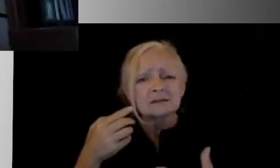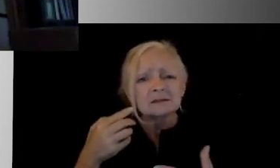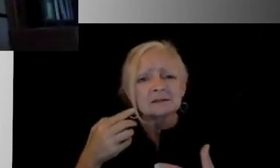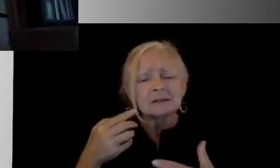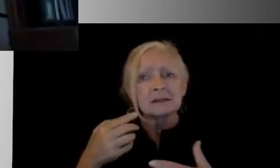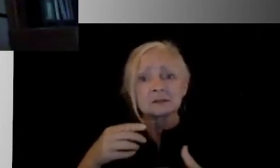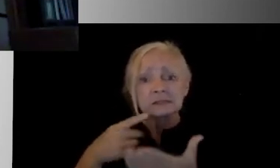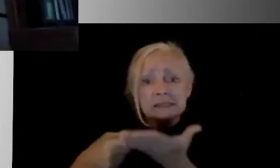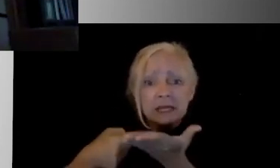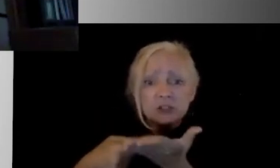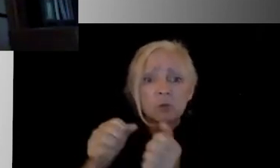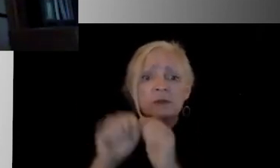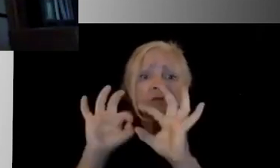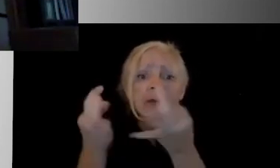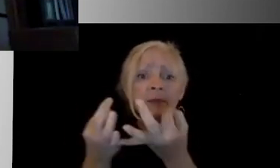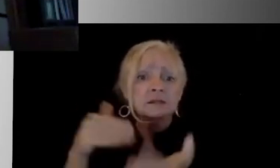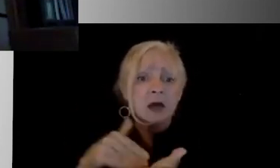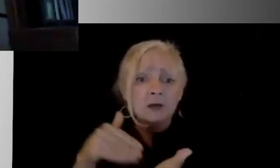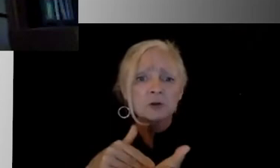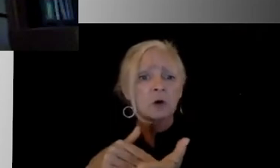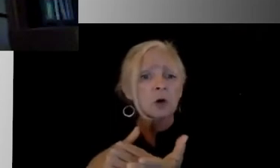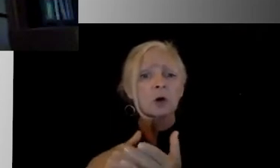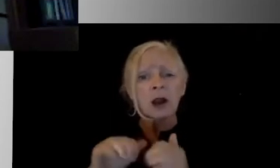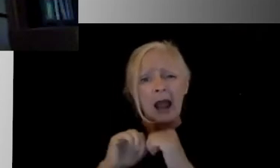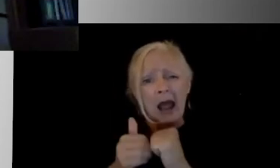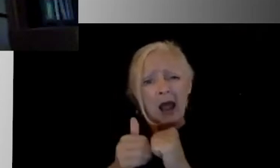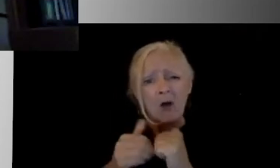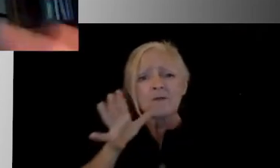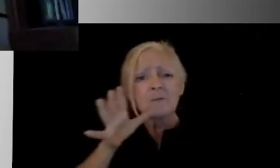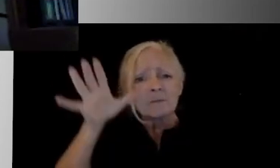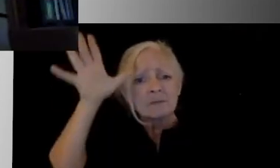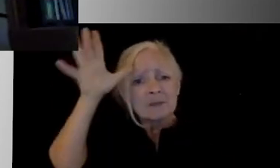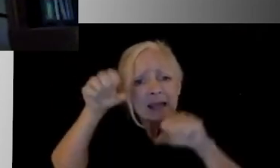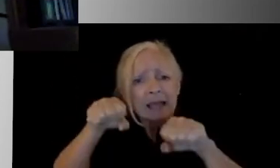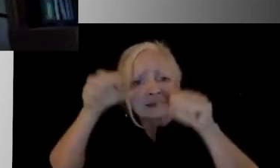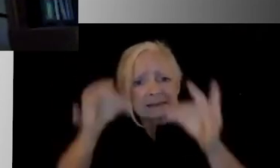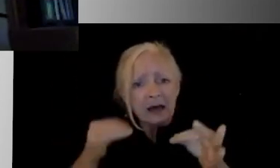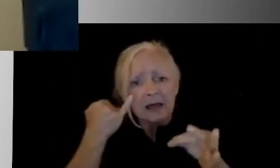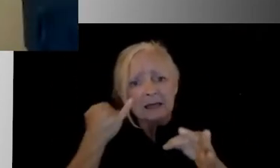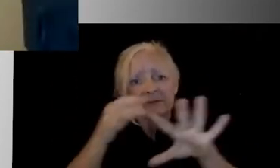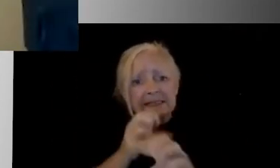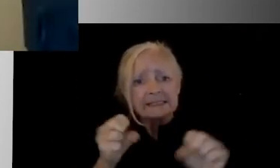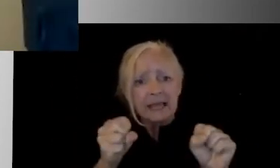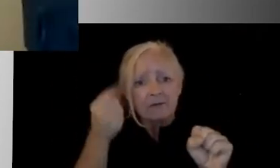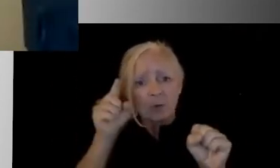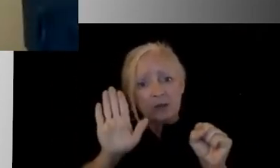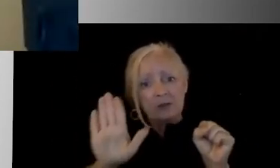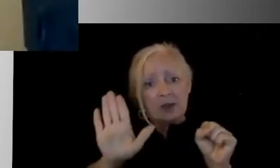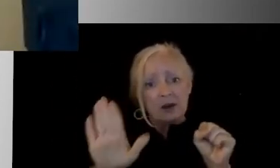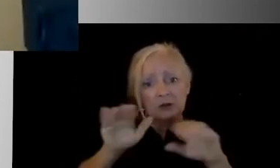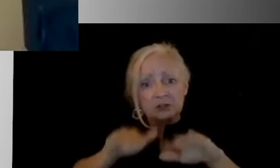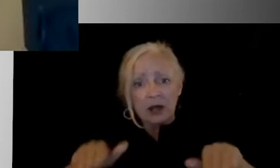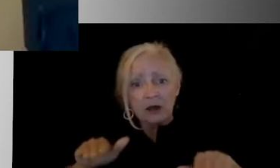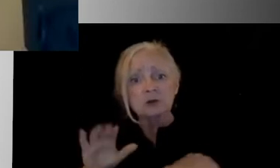or someone else to kind of decide if it's right for them, safe for them to return to school? Great. That's a great question.